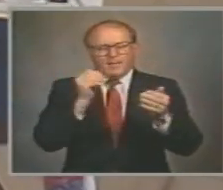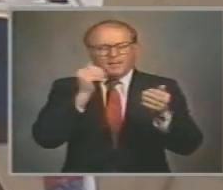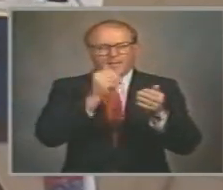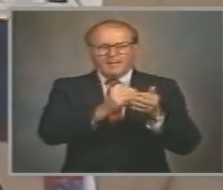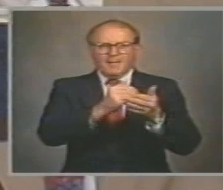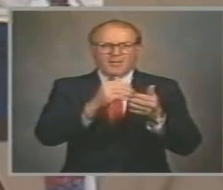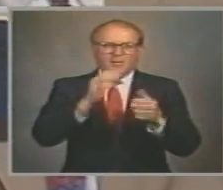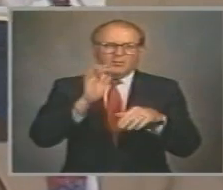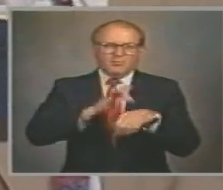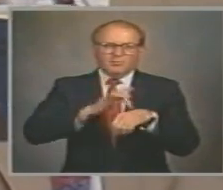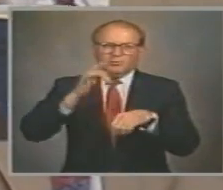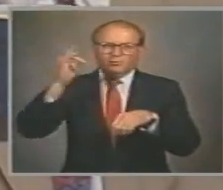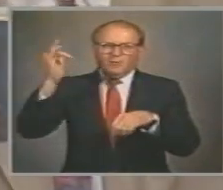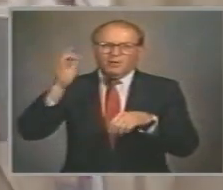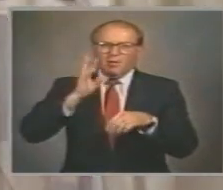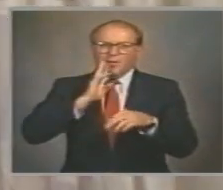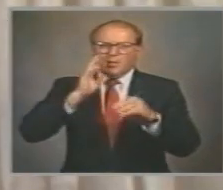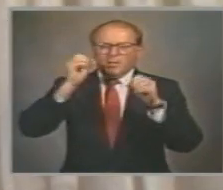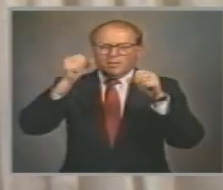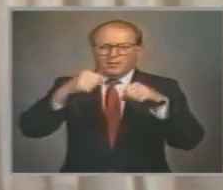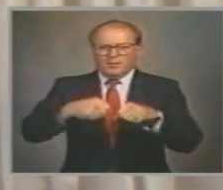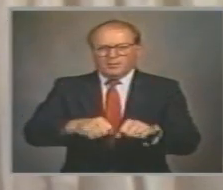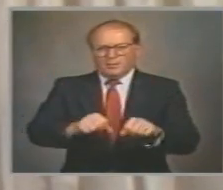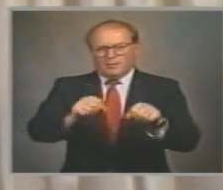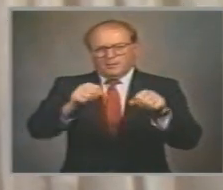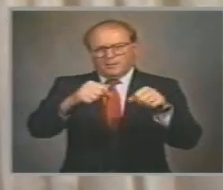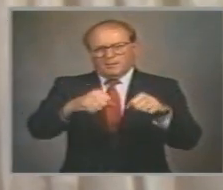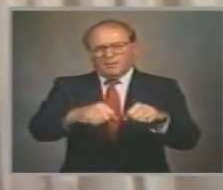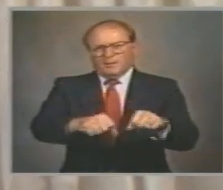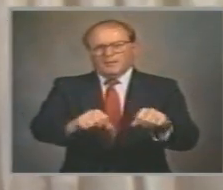by the crystal sea